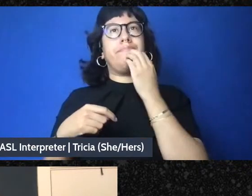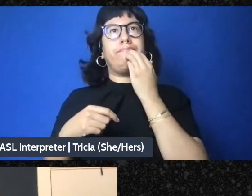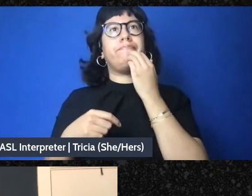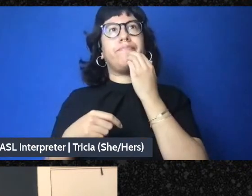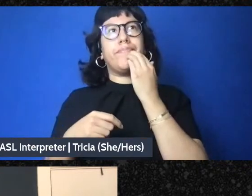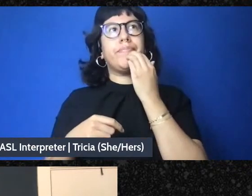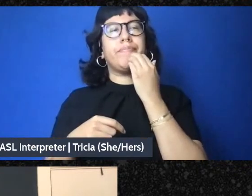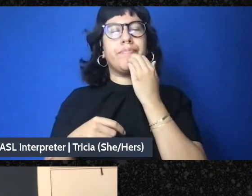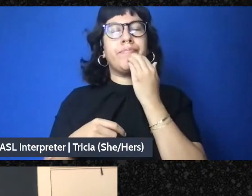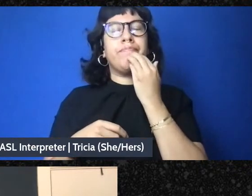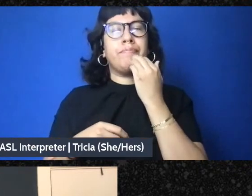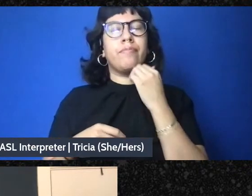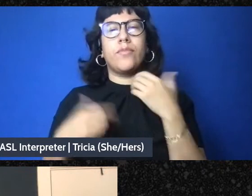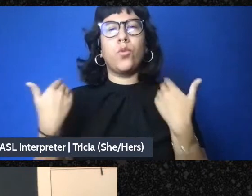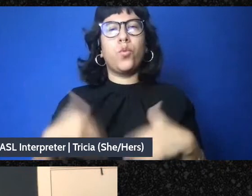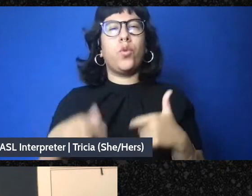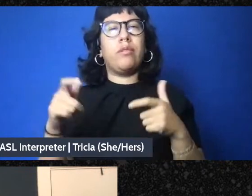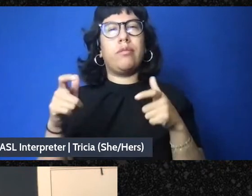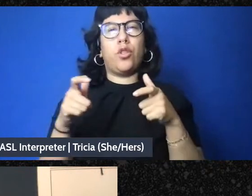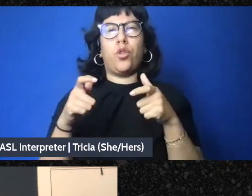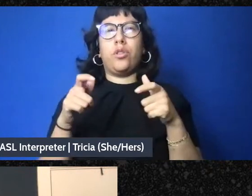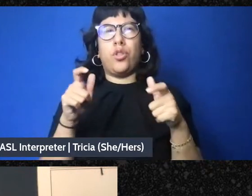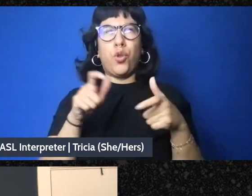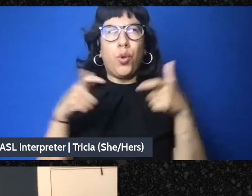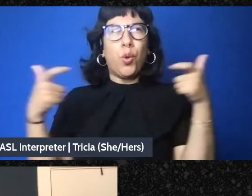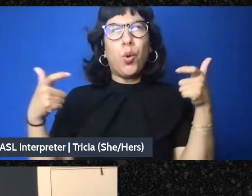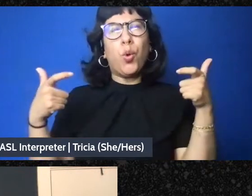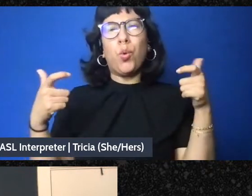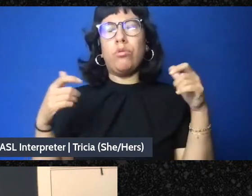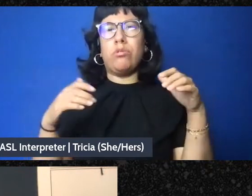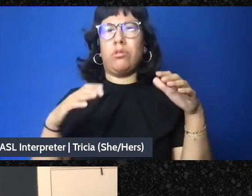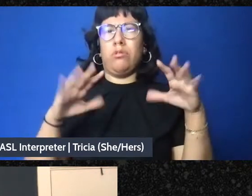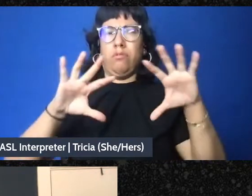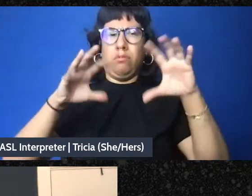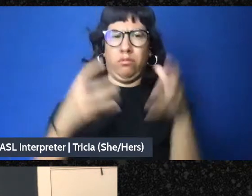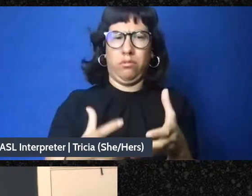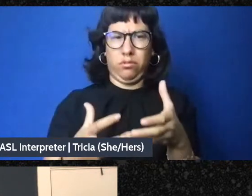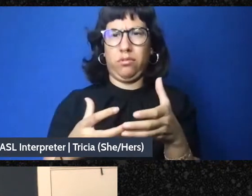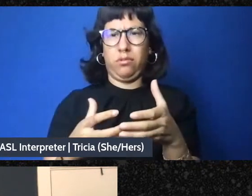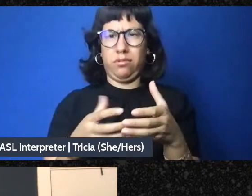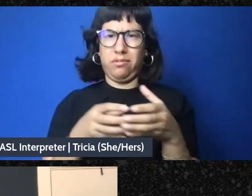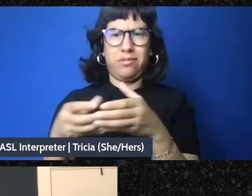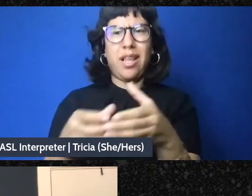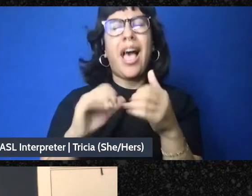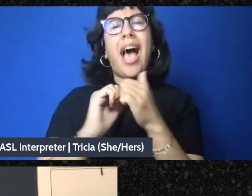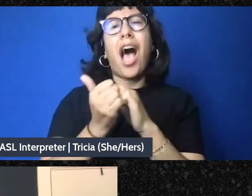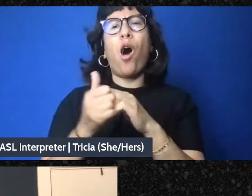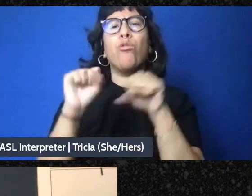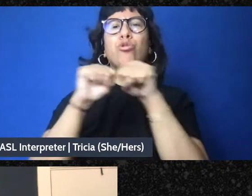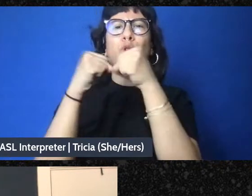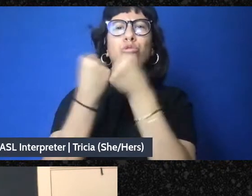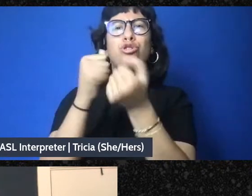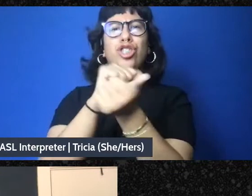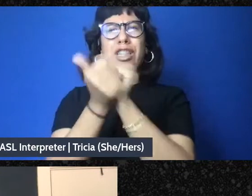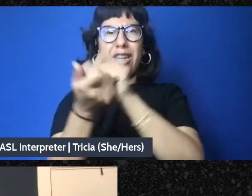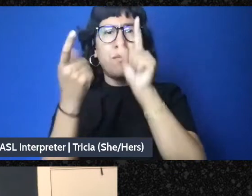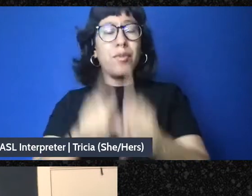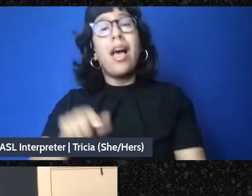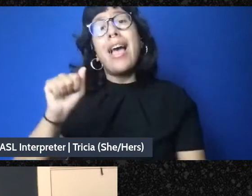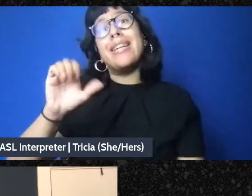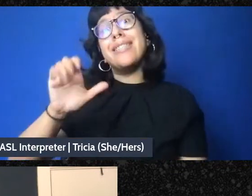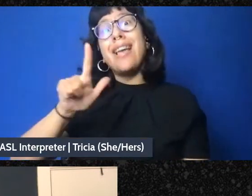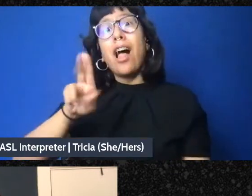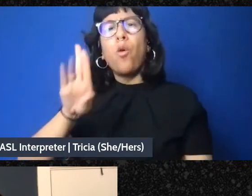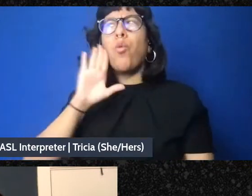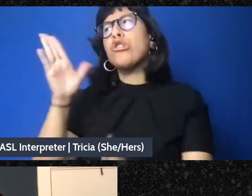that there's this huge sort of demobilizing narratives about how social change happens that we're constantly unrolling, like, oh, the ACLU will sue,